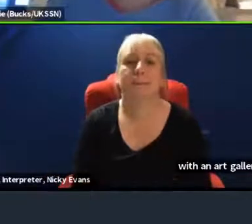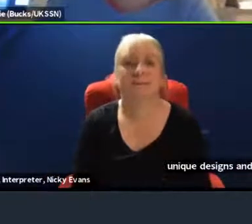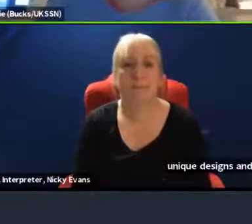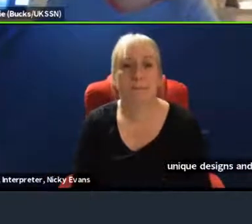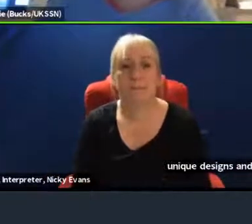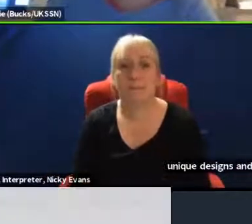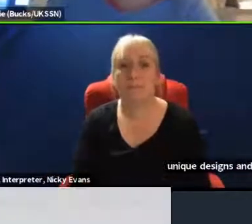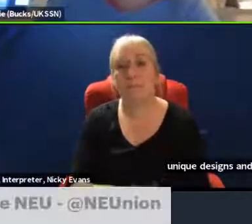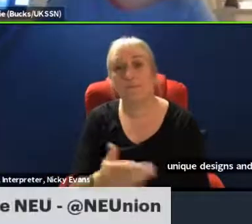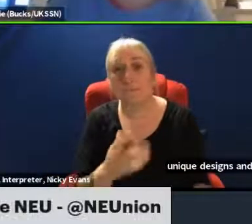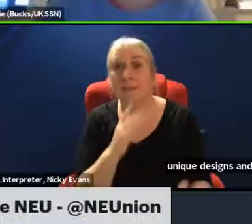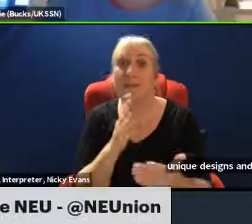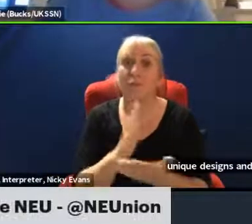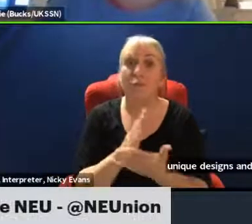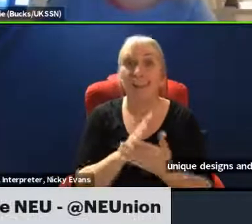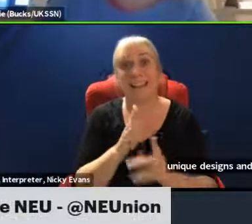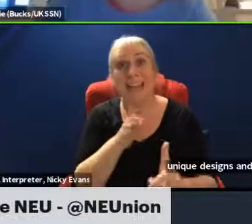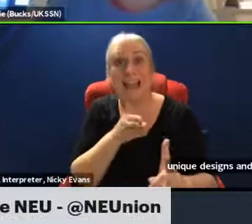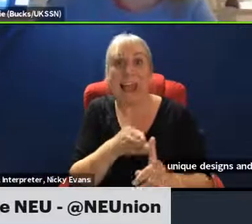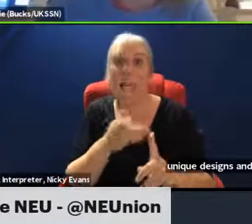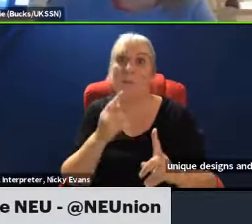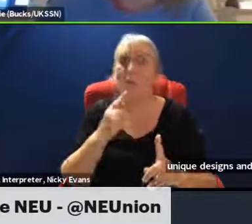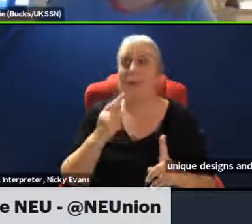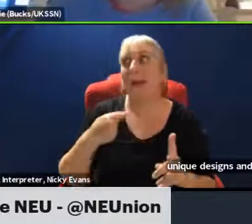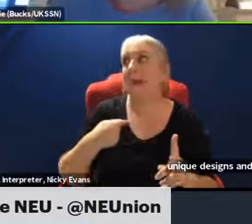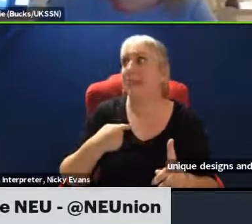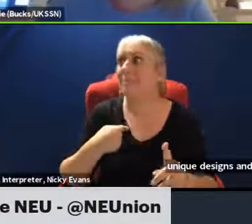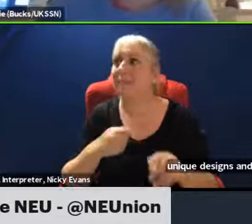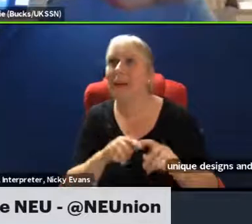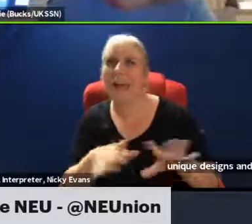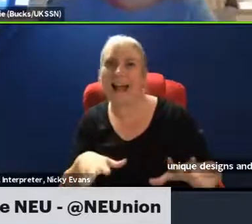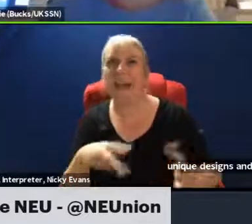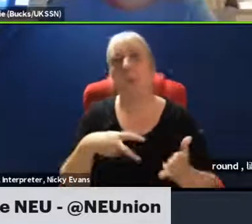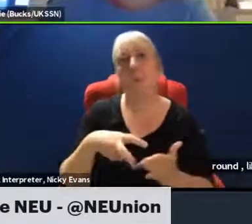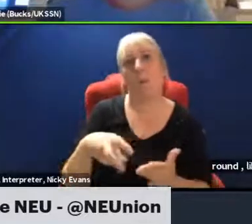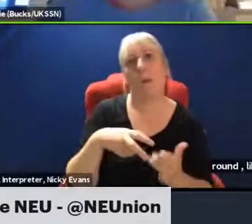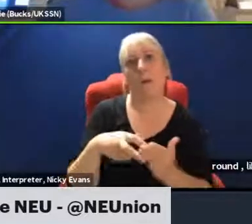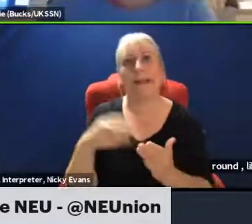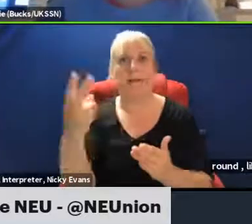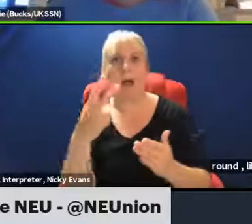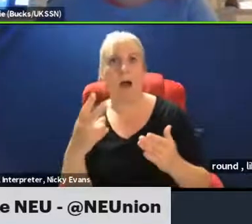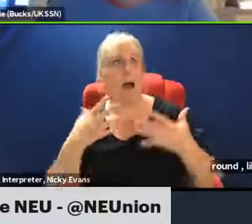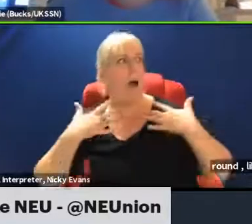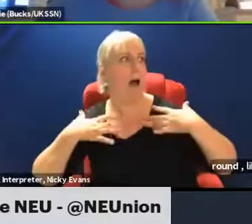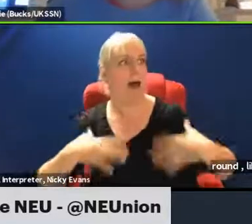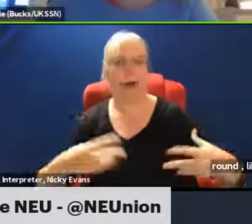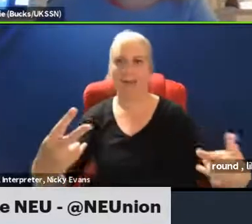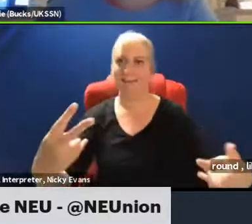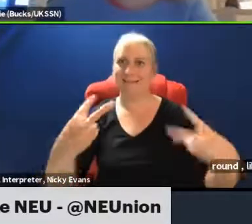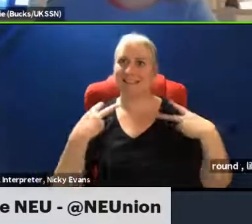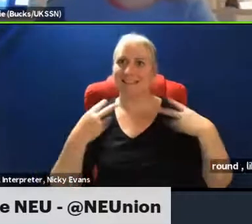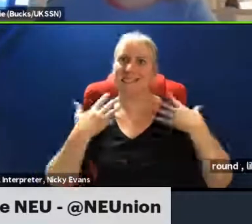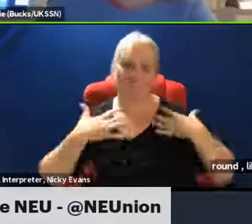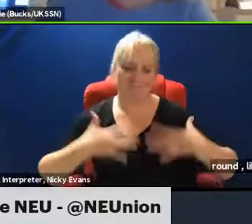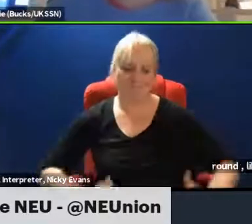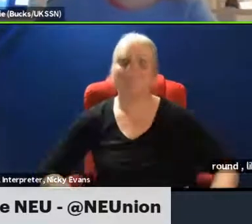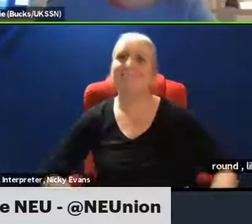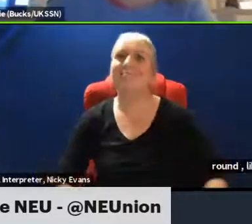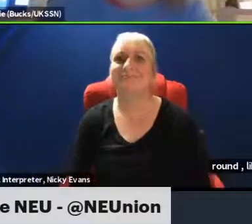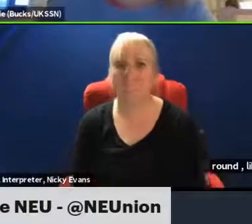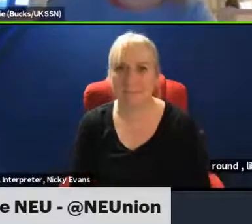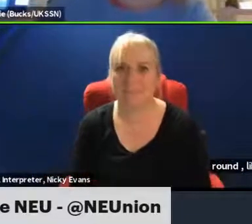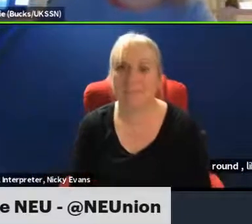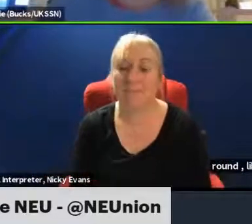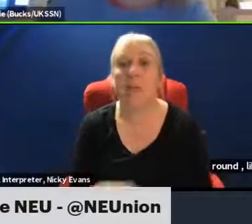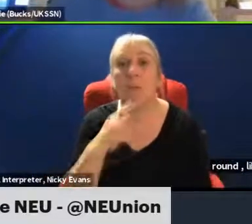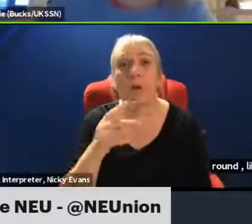a bit of a walking art gallery is really like cool for me, but we've got the opportunity to do in like the big green zones